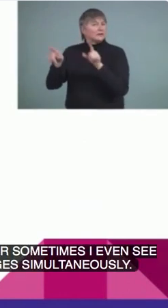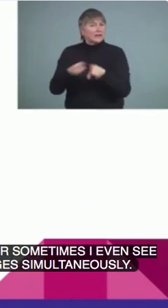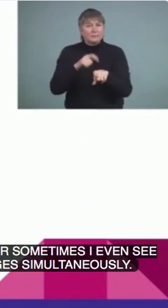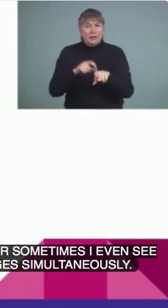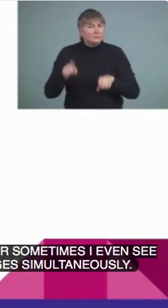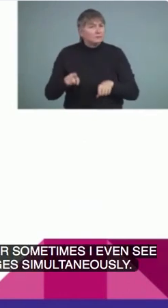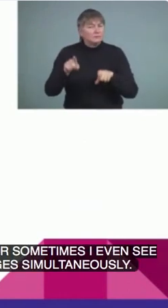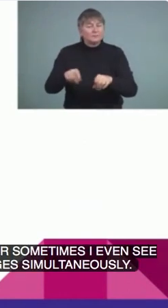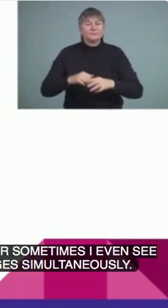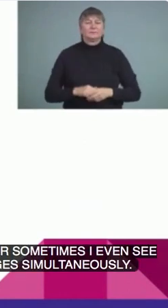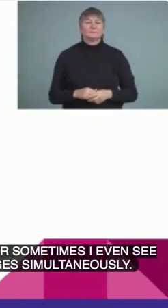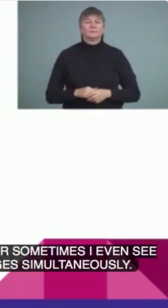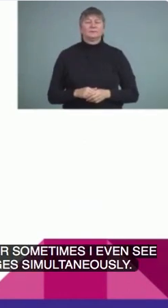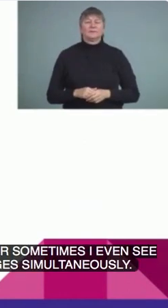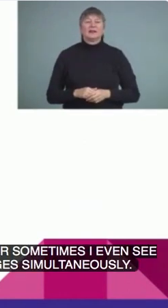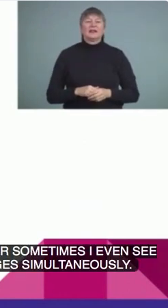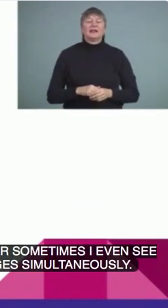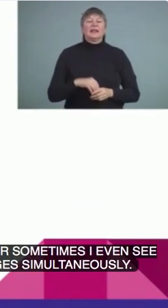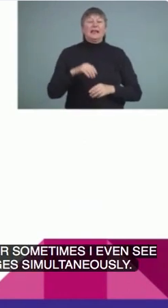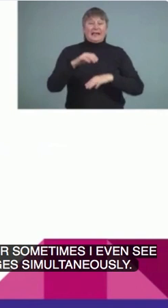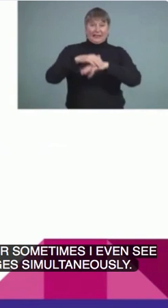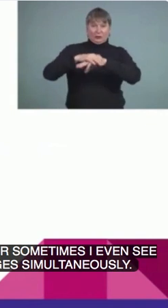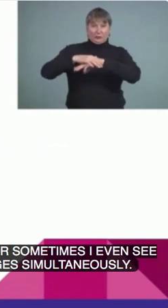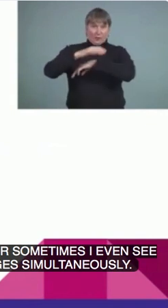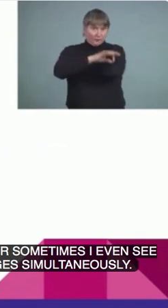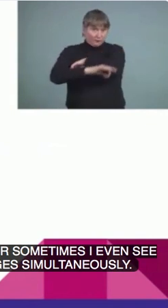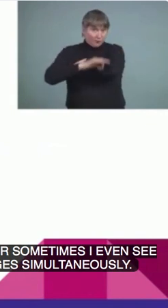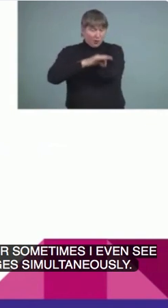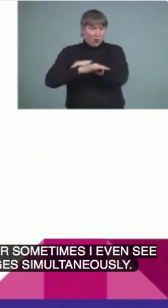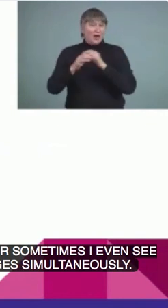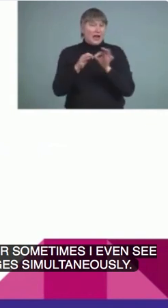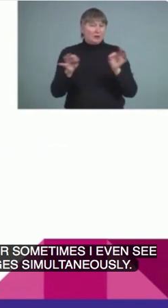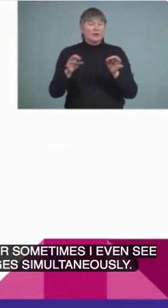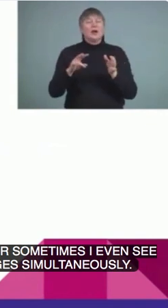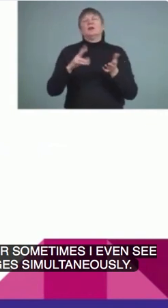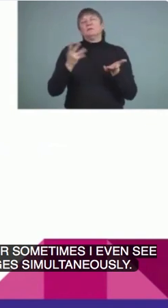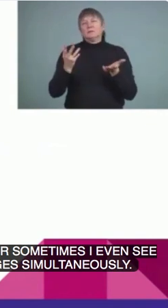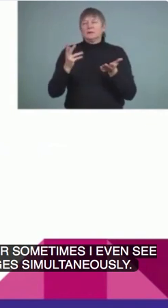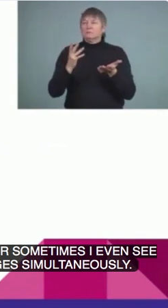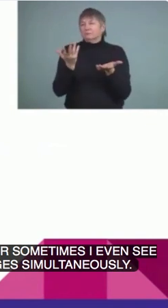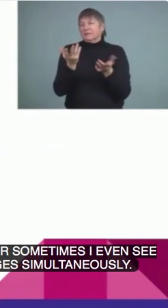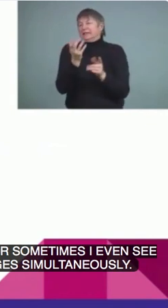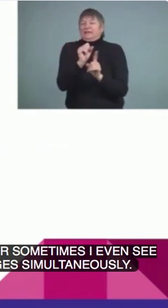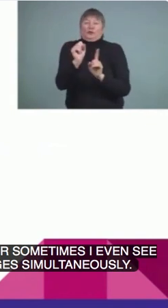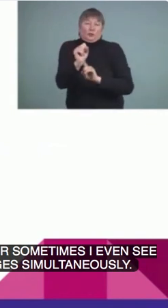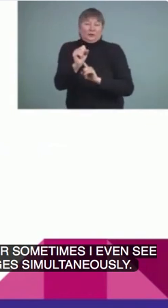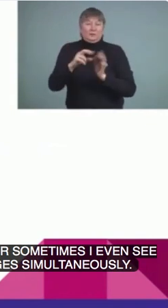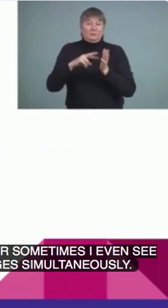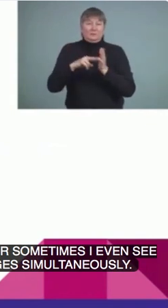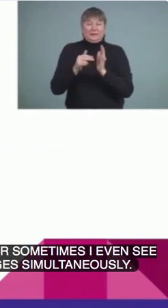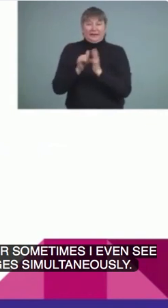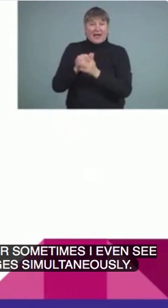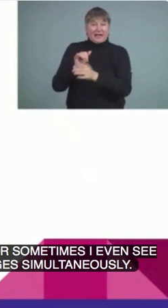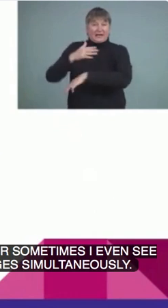English is a foreign language that's if you are in a context where English is not typically the language of the